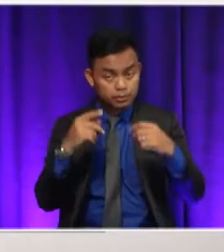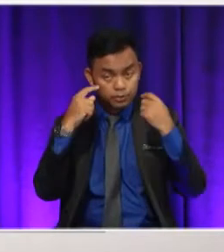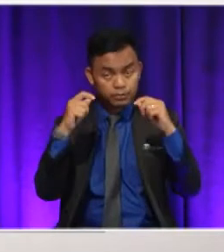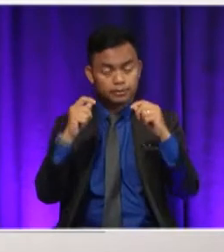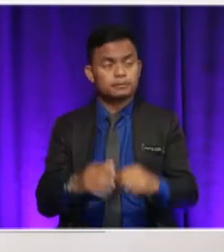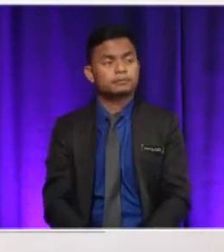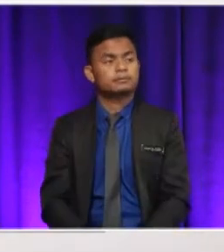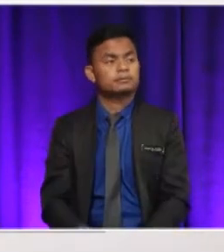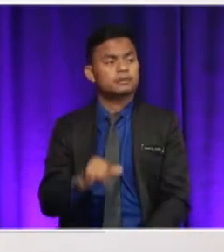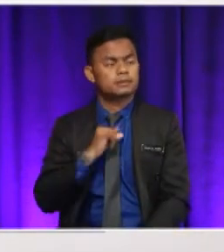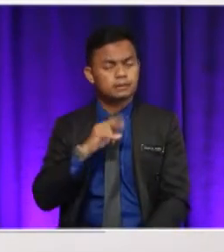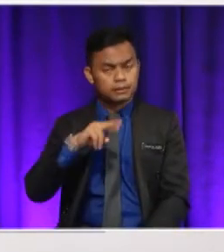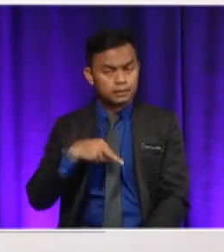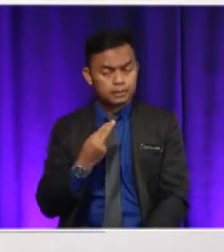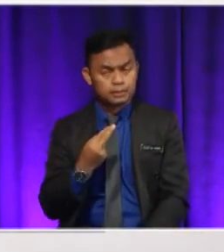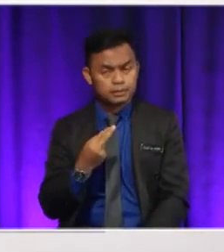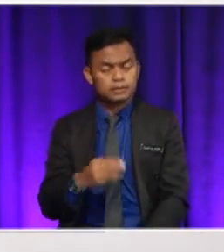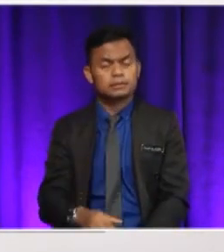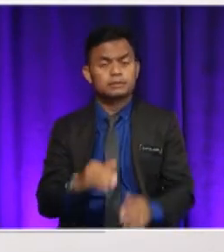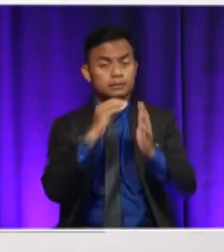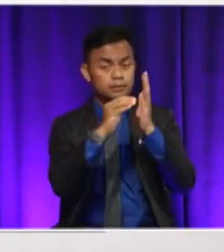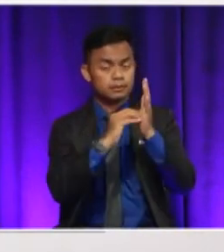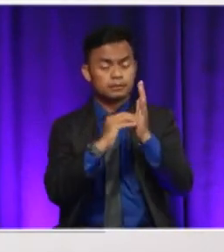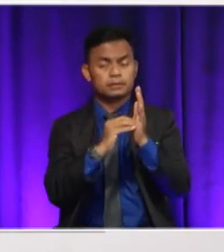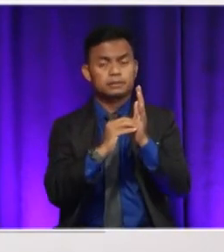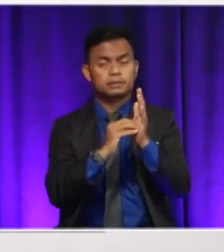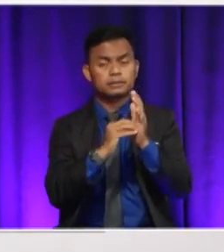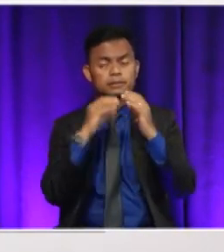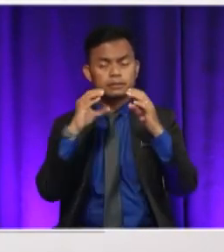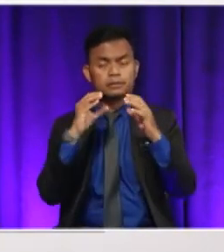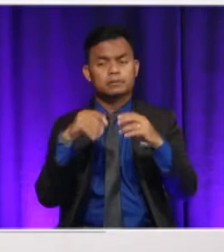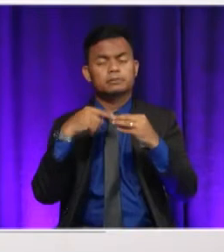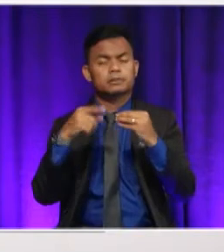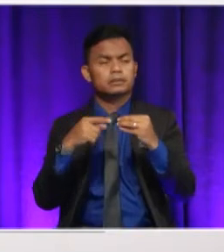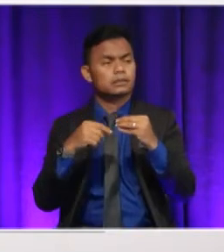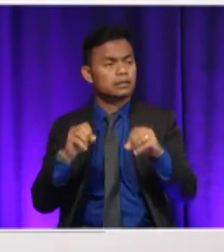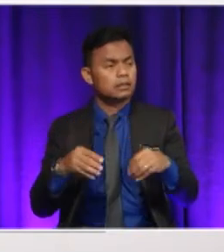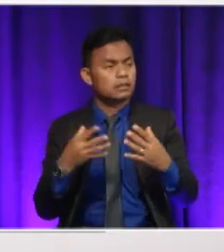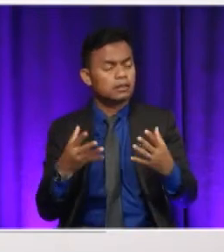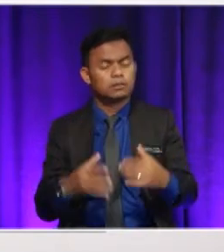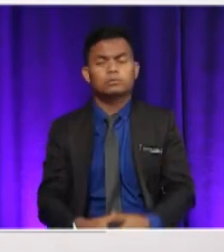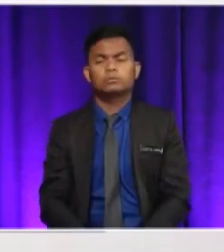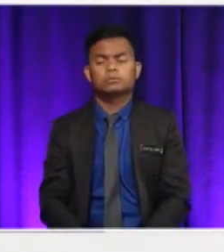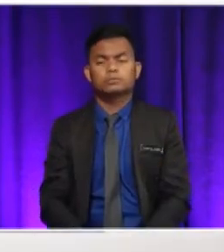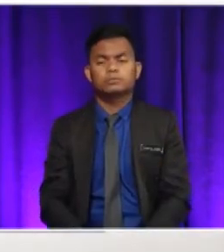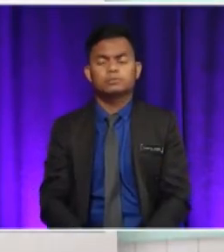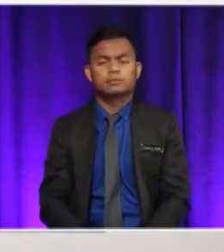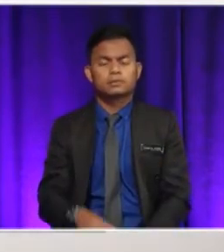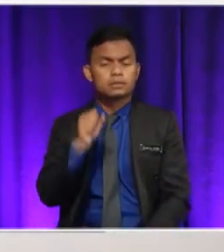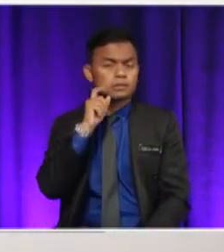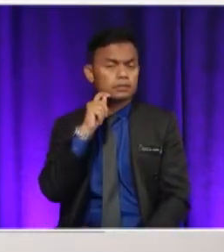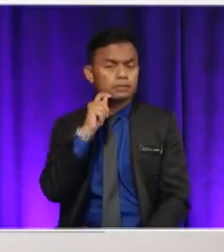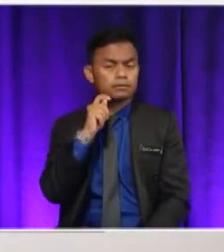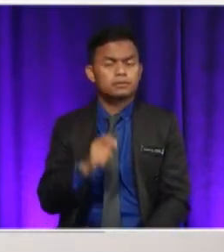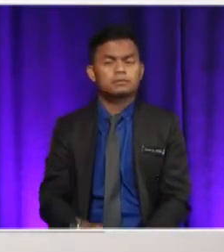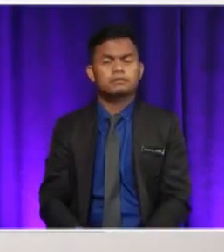I think this paragraph tells about how Ed Stafford creates the difficulties at the start of his journey and how the world takes